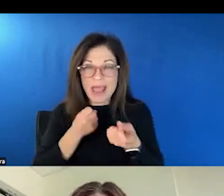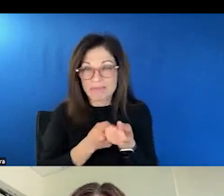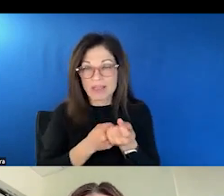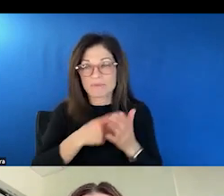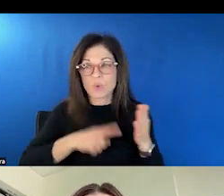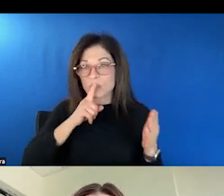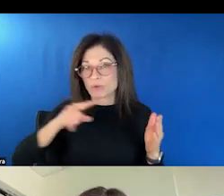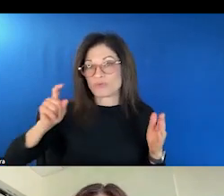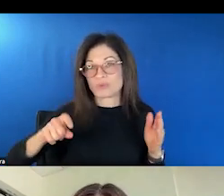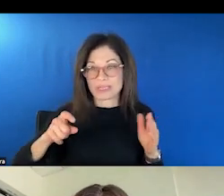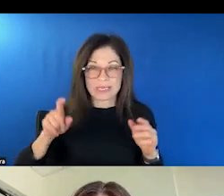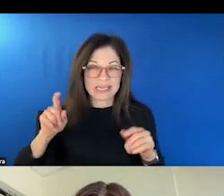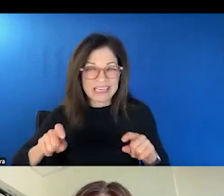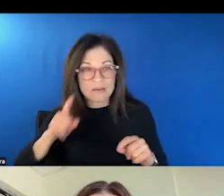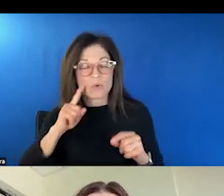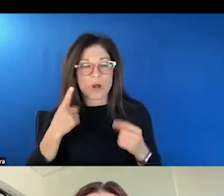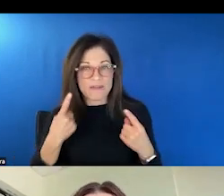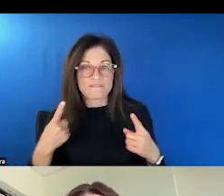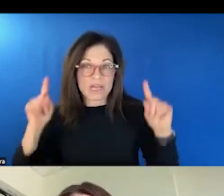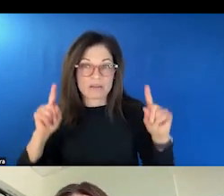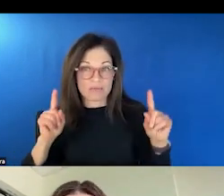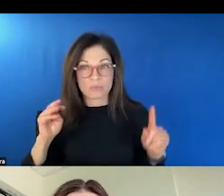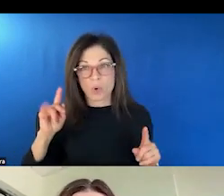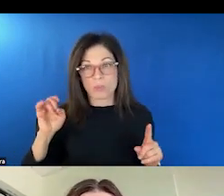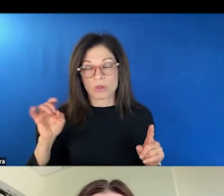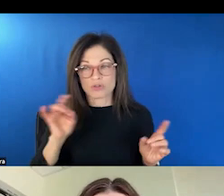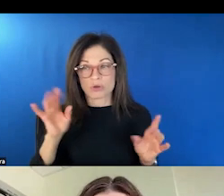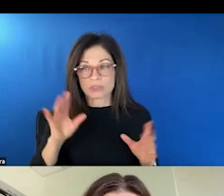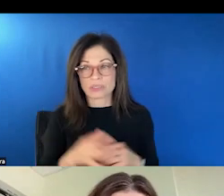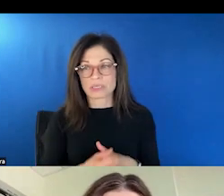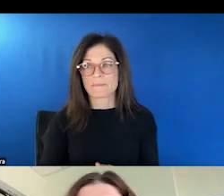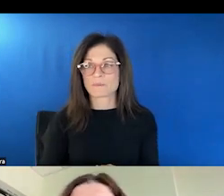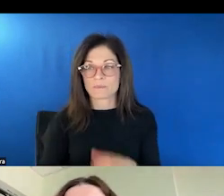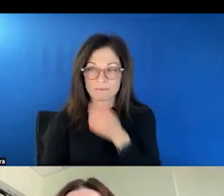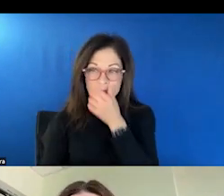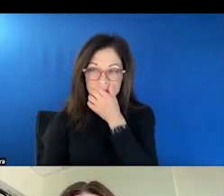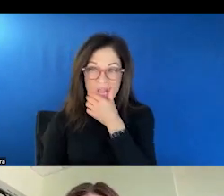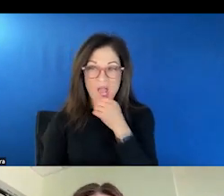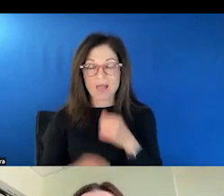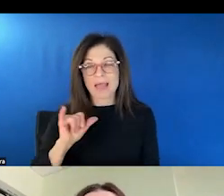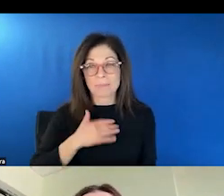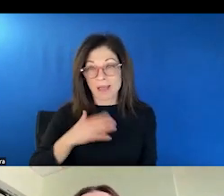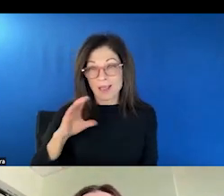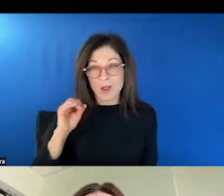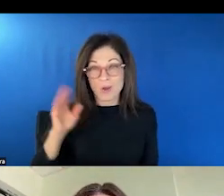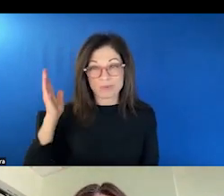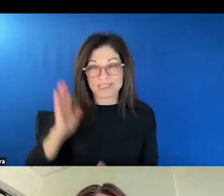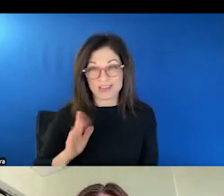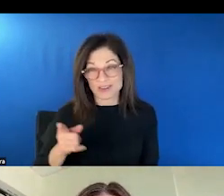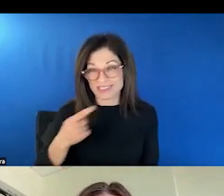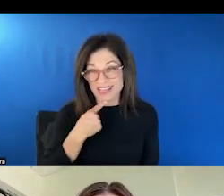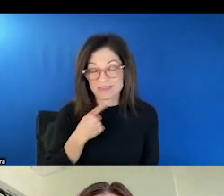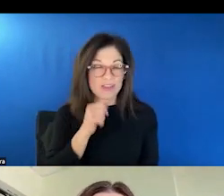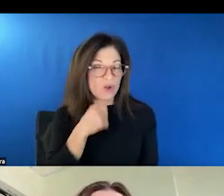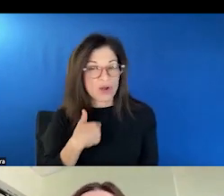really need for effective mobile crisis. You know, as my, um, my co-presenter said, they don't, they don't have this mobile